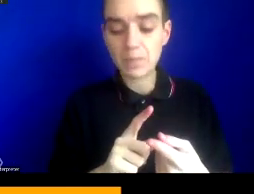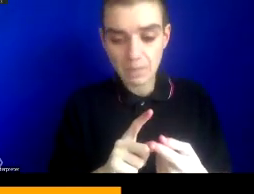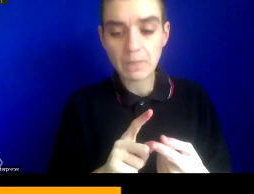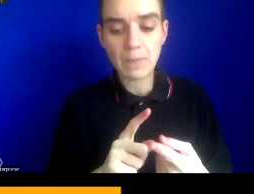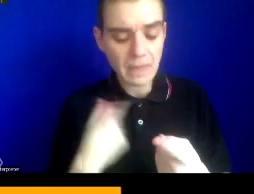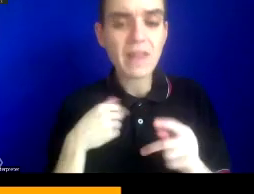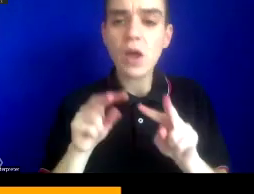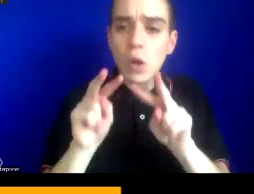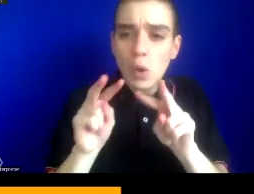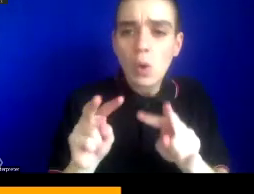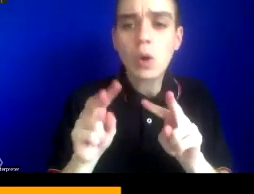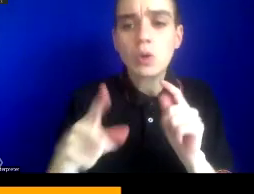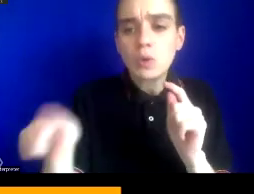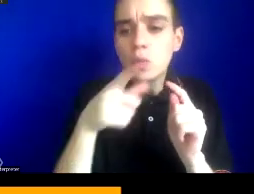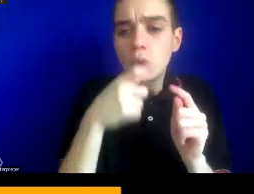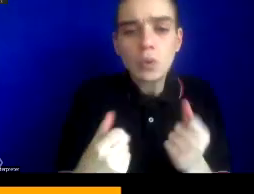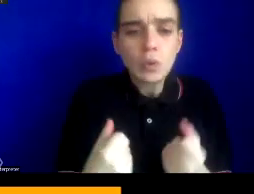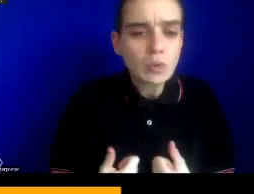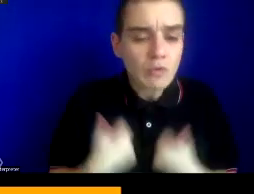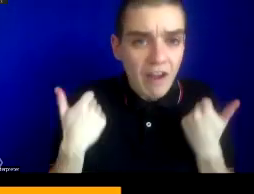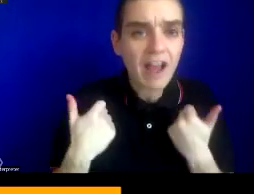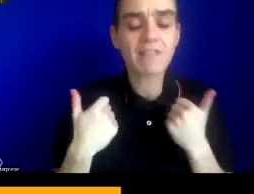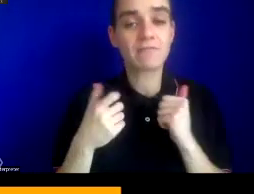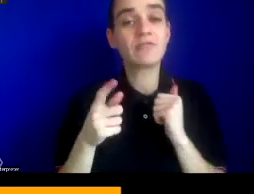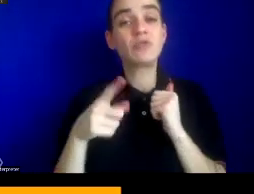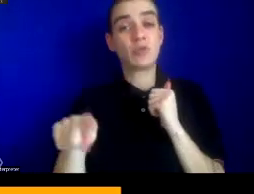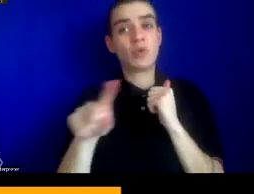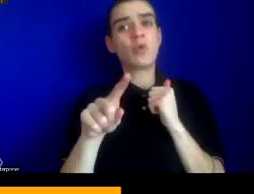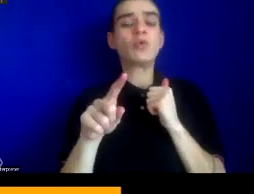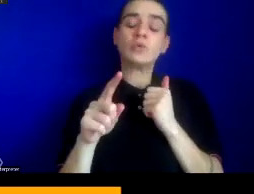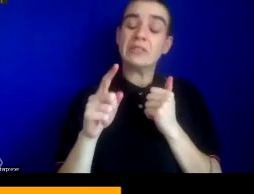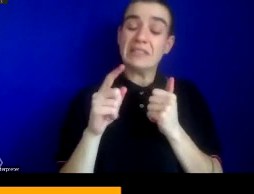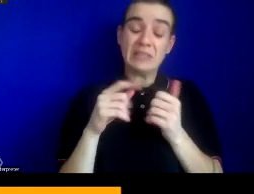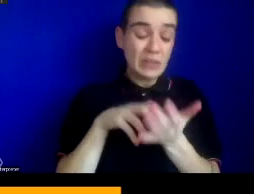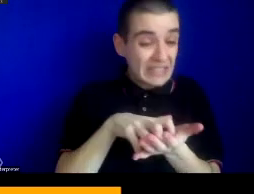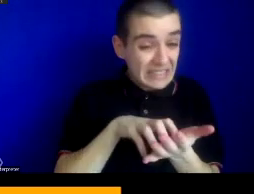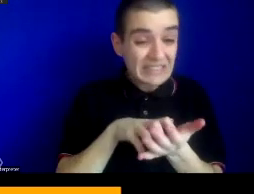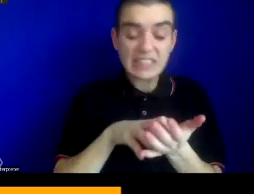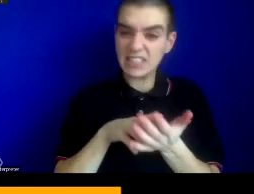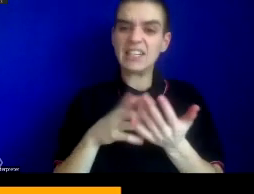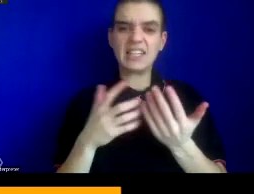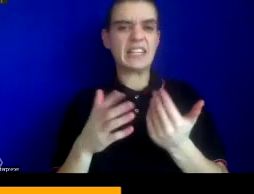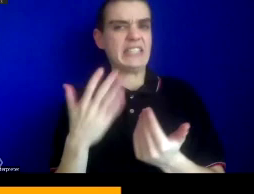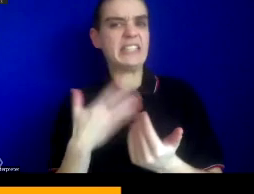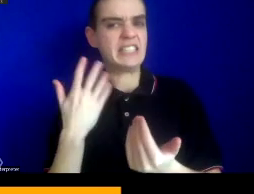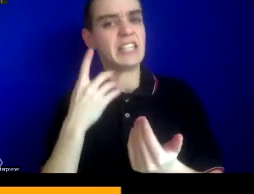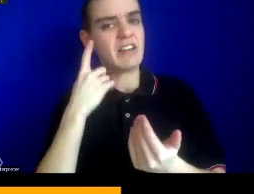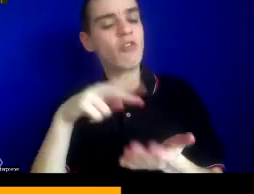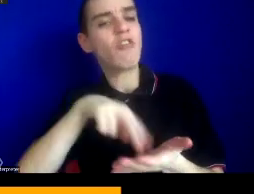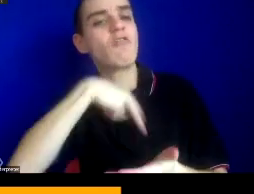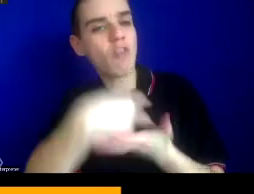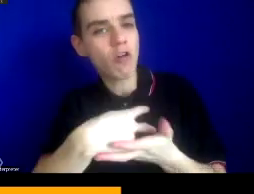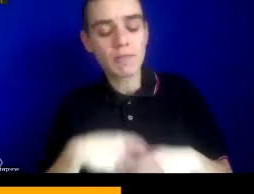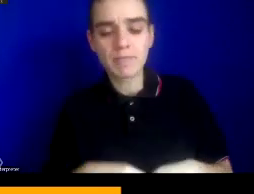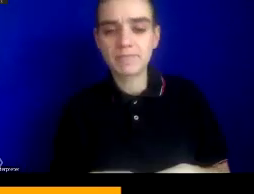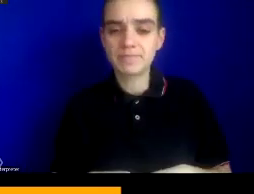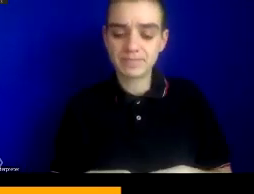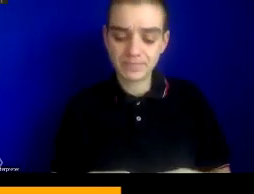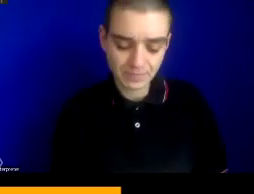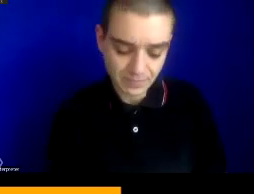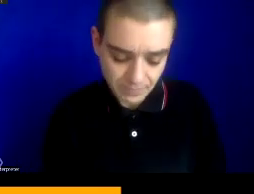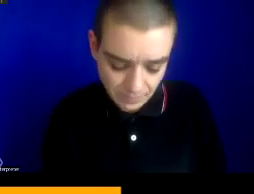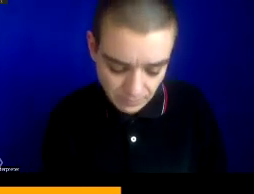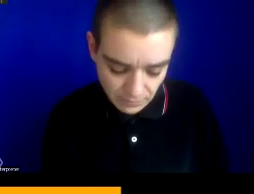survivors who helpless and feeble were ready to fall and easy prey into their hands. I contracted my view to England.